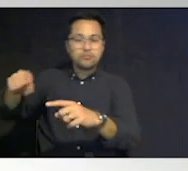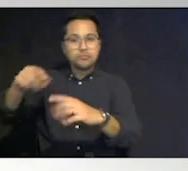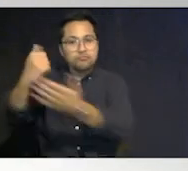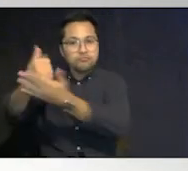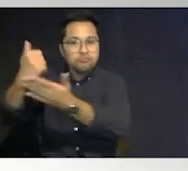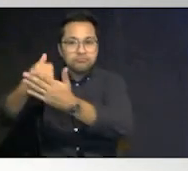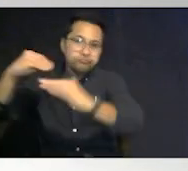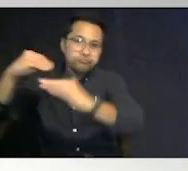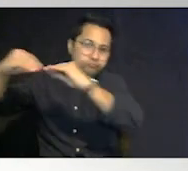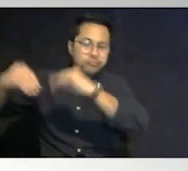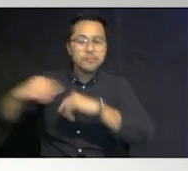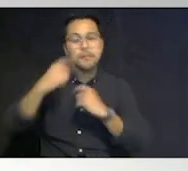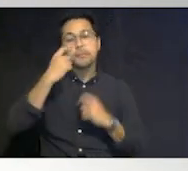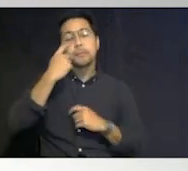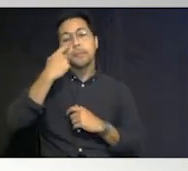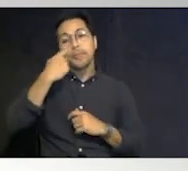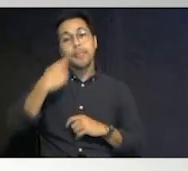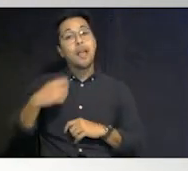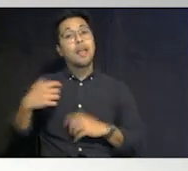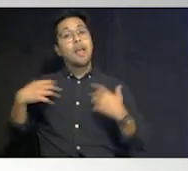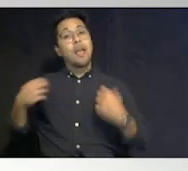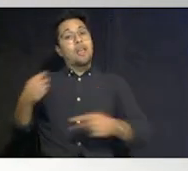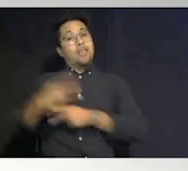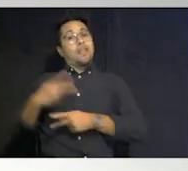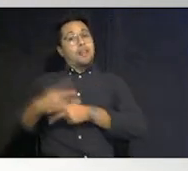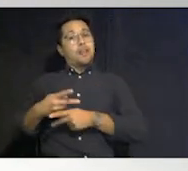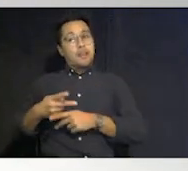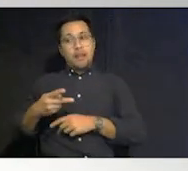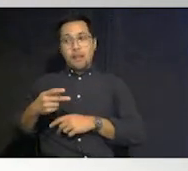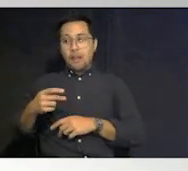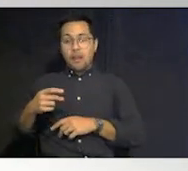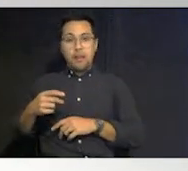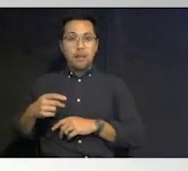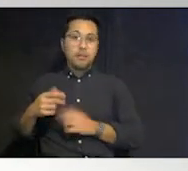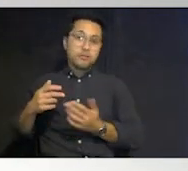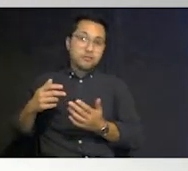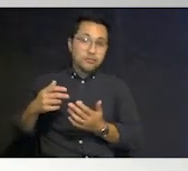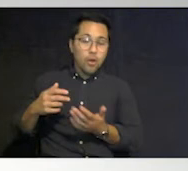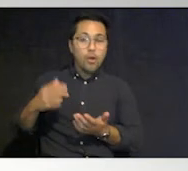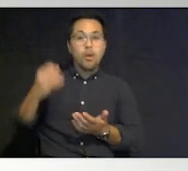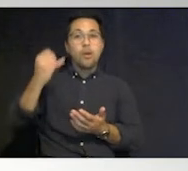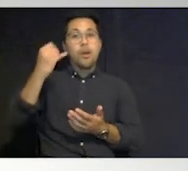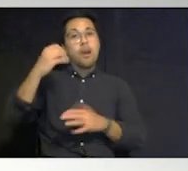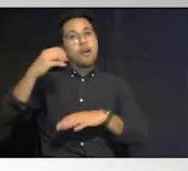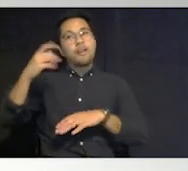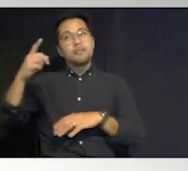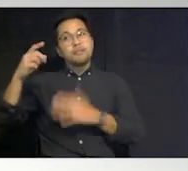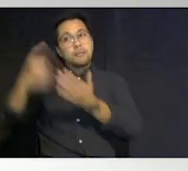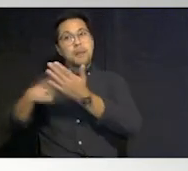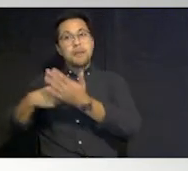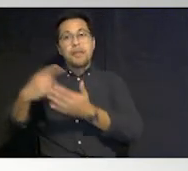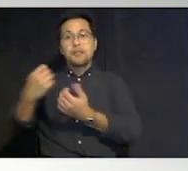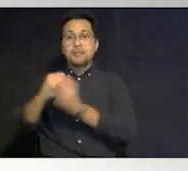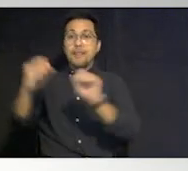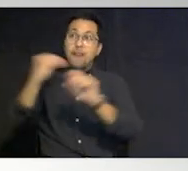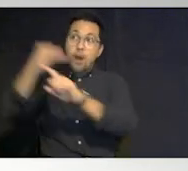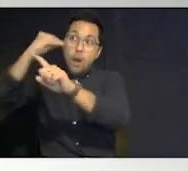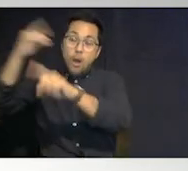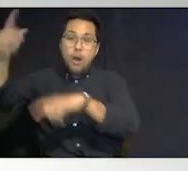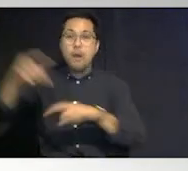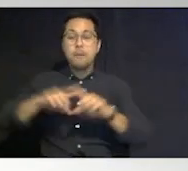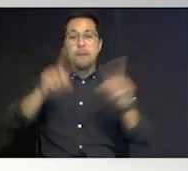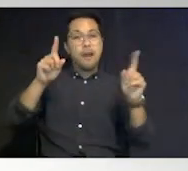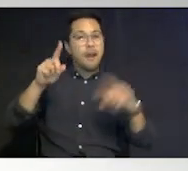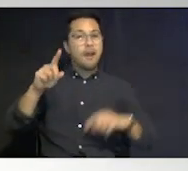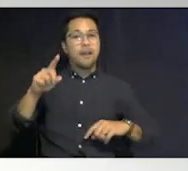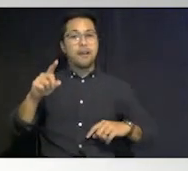individuals that were able to be healthy and safe in their home on a blue sky sunny day as soon as things are compromised and